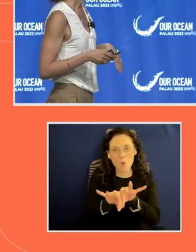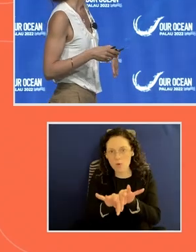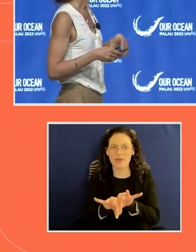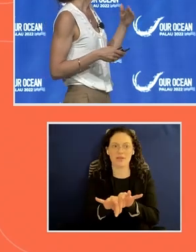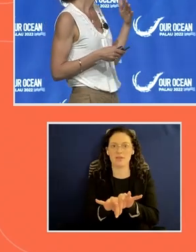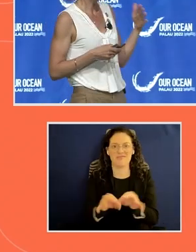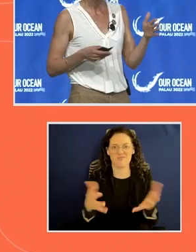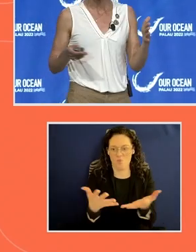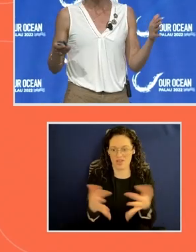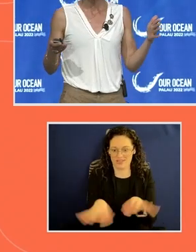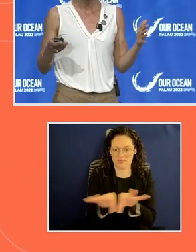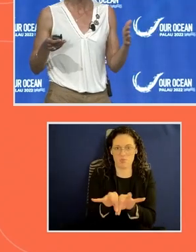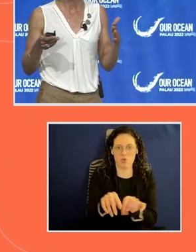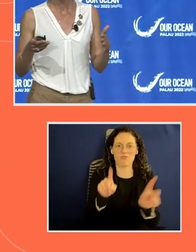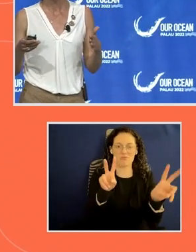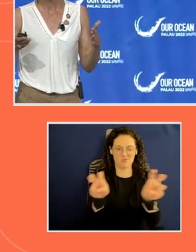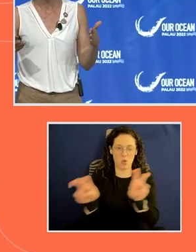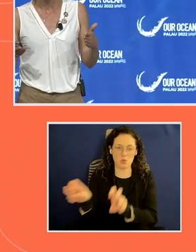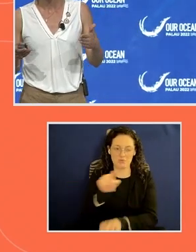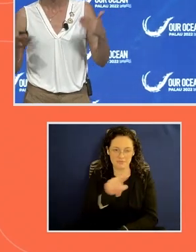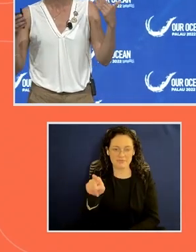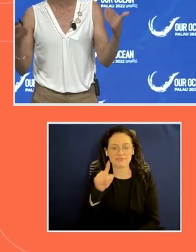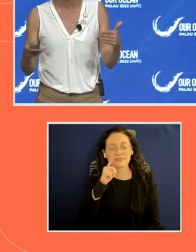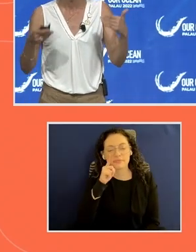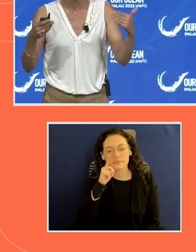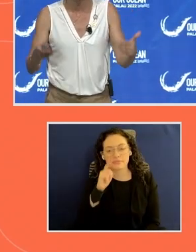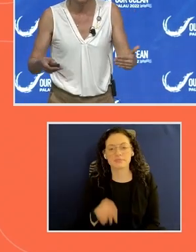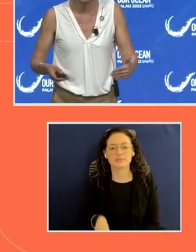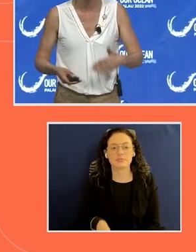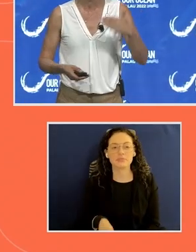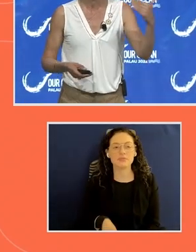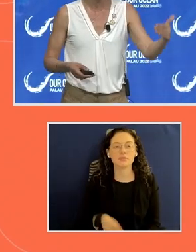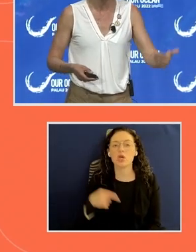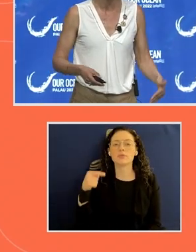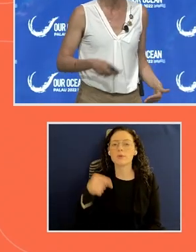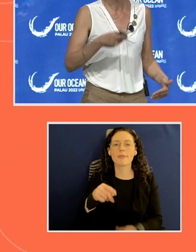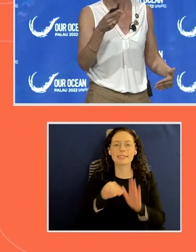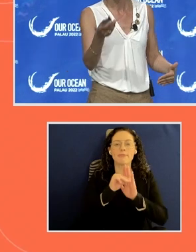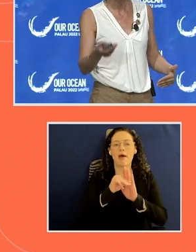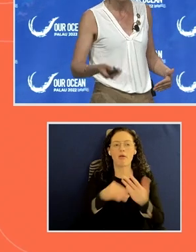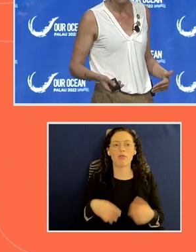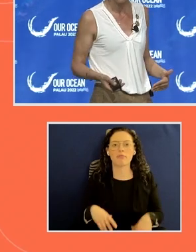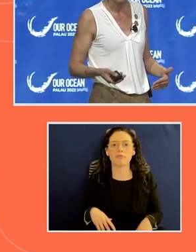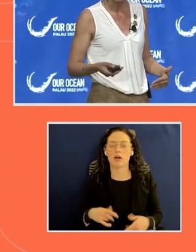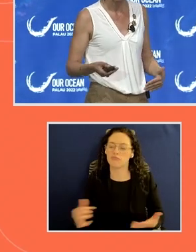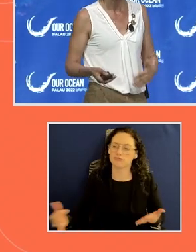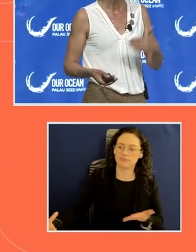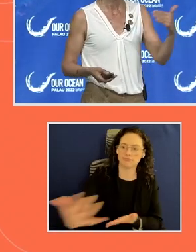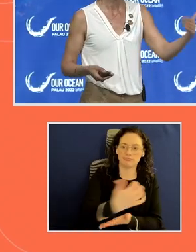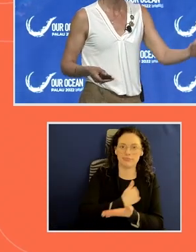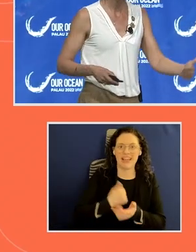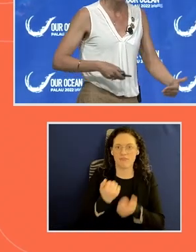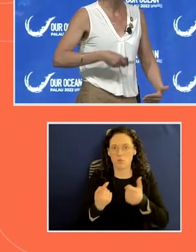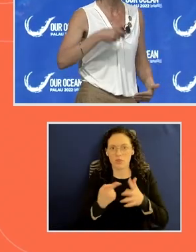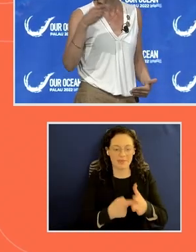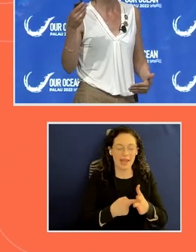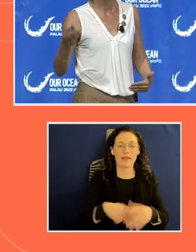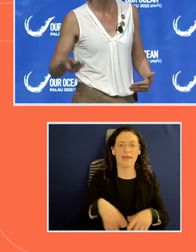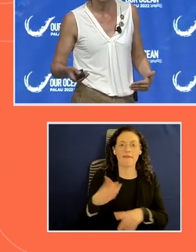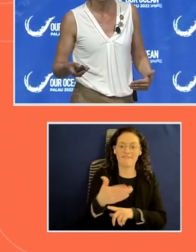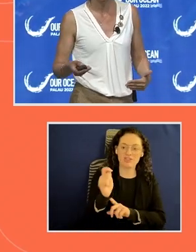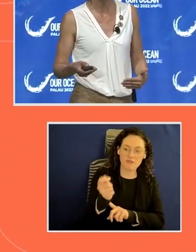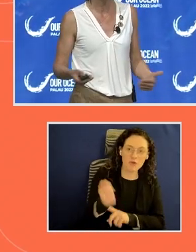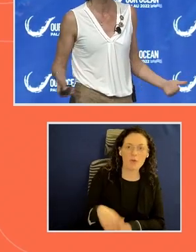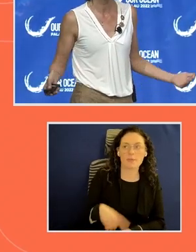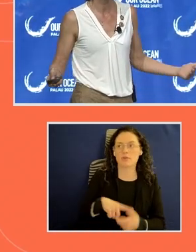So this model of bringing together at the beginning the fishers or fish farmers, the local governments,